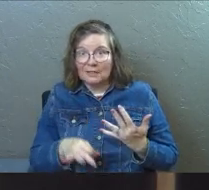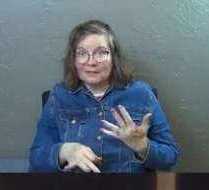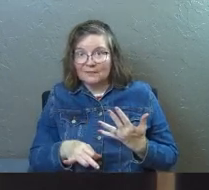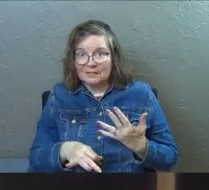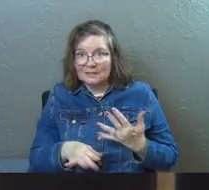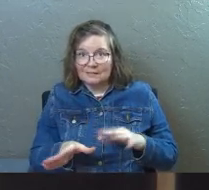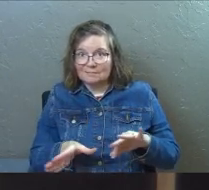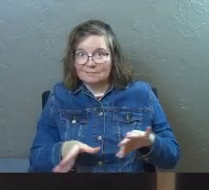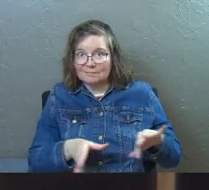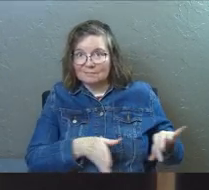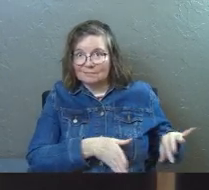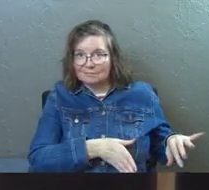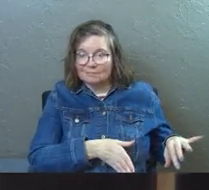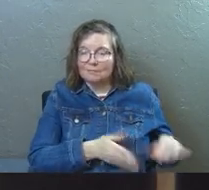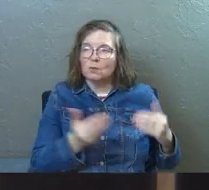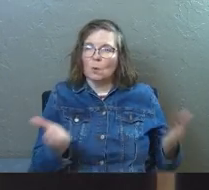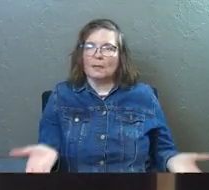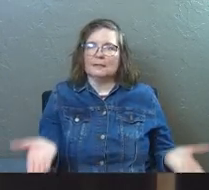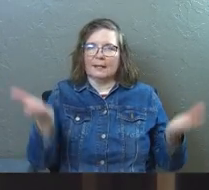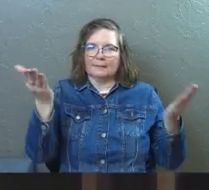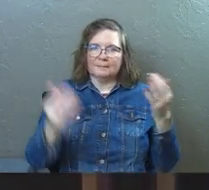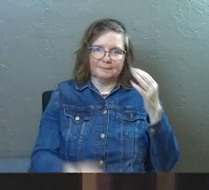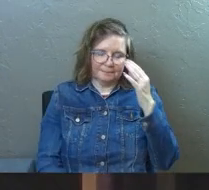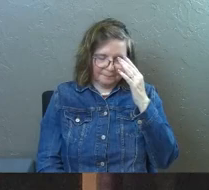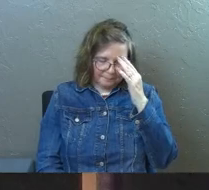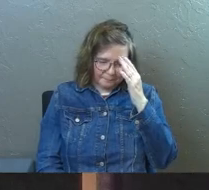Jesus. Why don't you go ahead and stand?